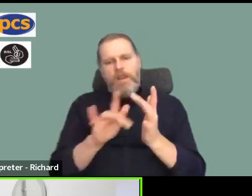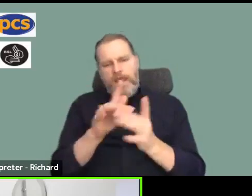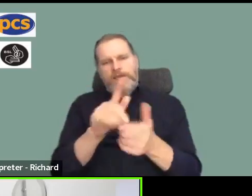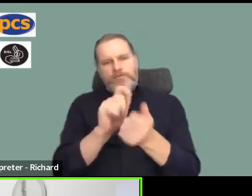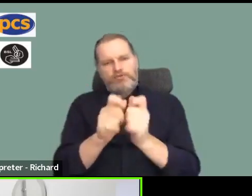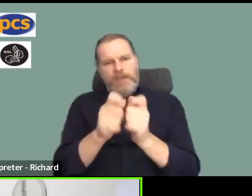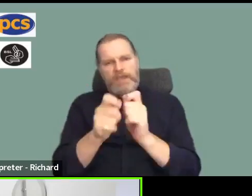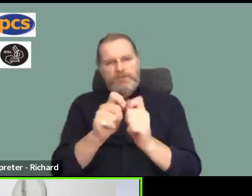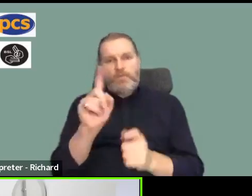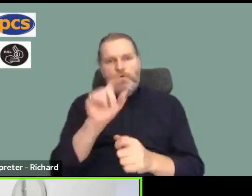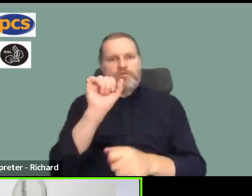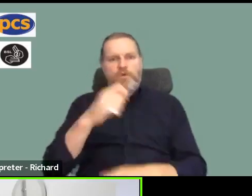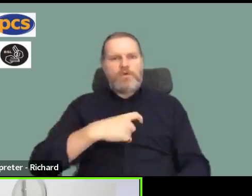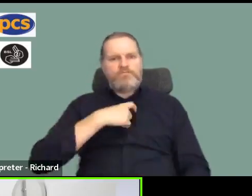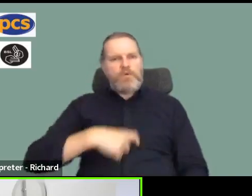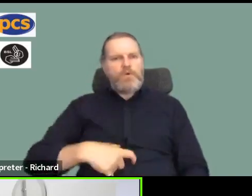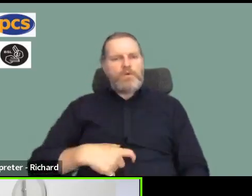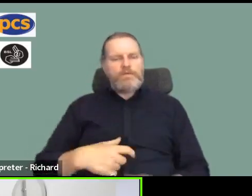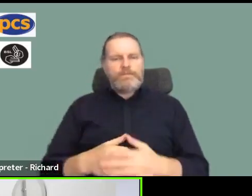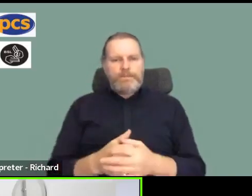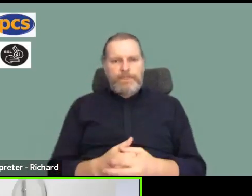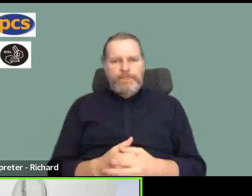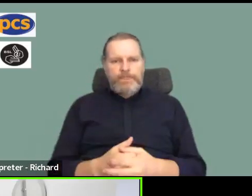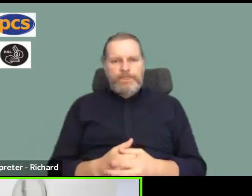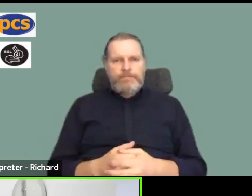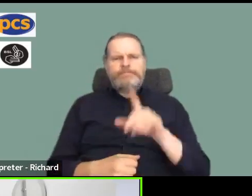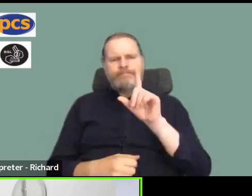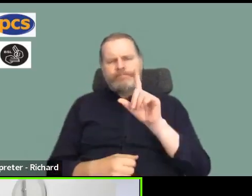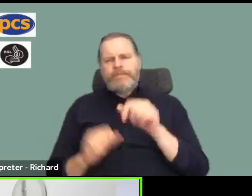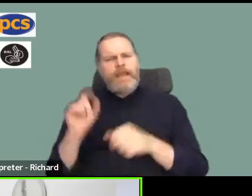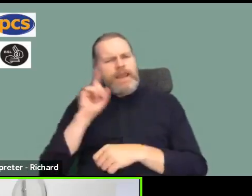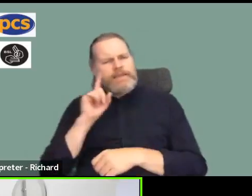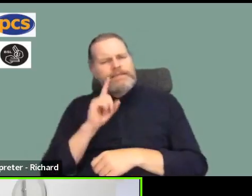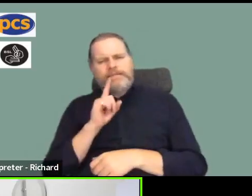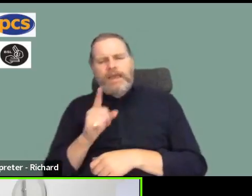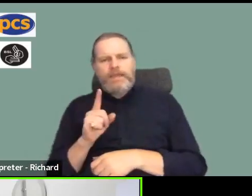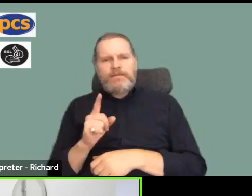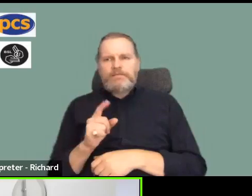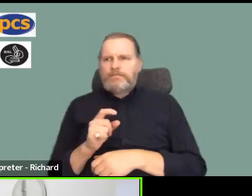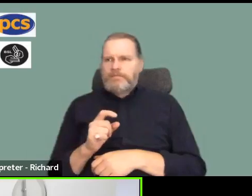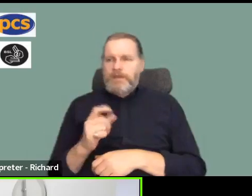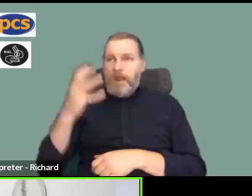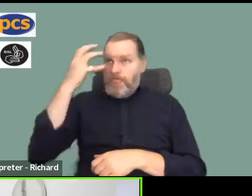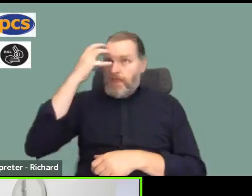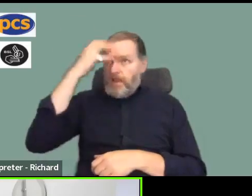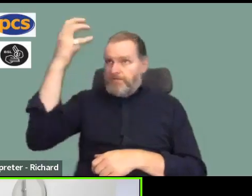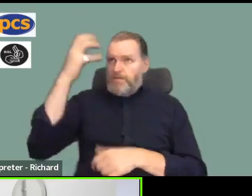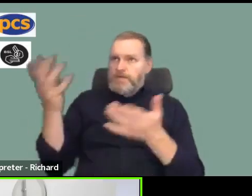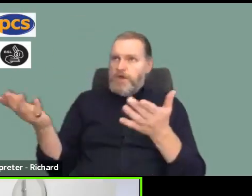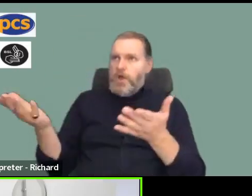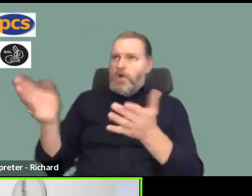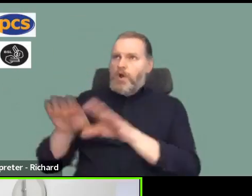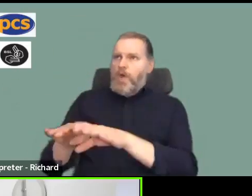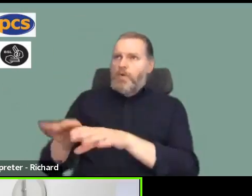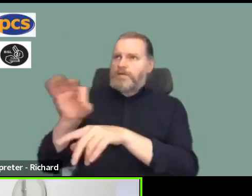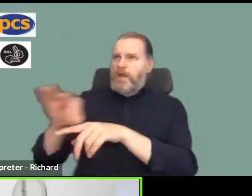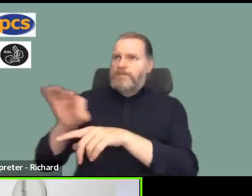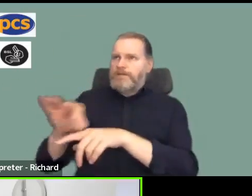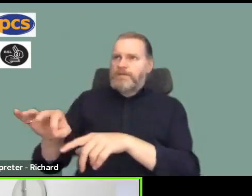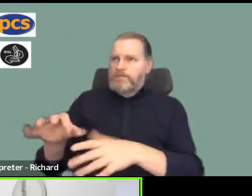closing offices and through hybrid working, but we get nothing but an email to say thank you. Thank you doesn't put food on our tables.